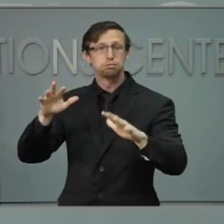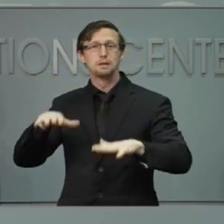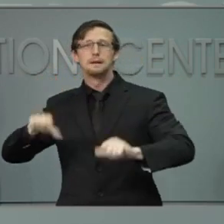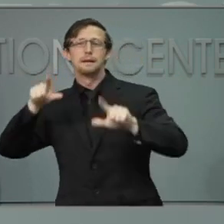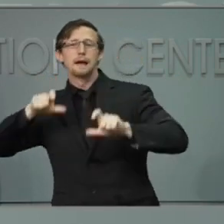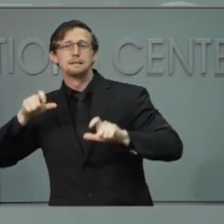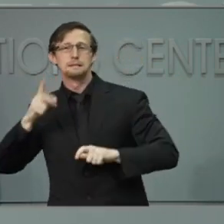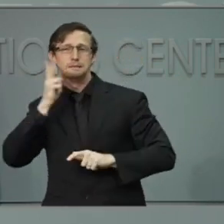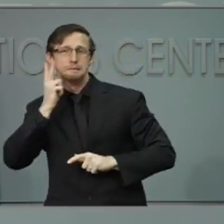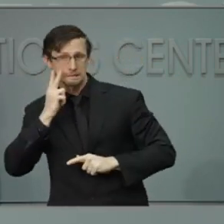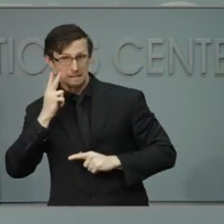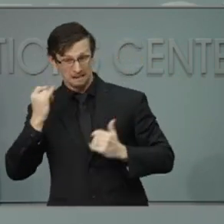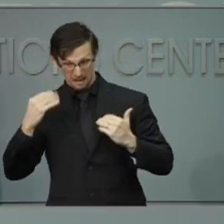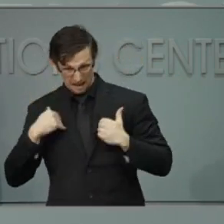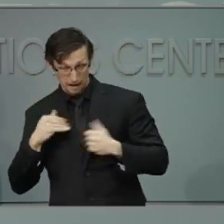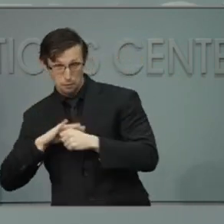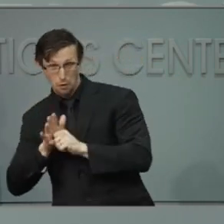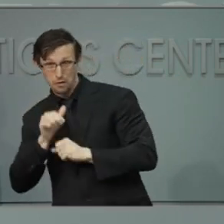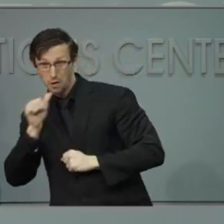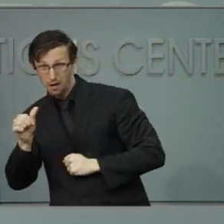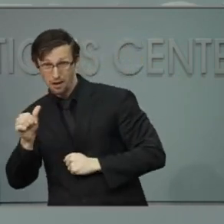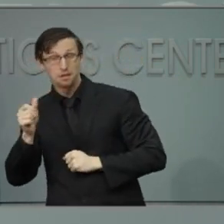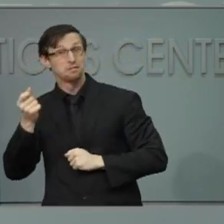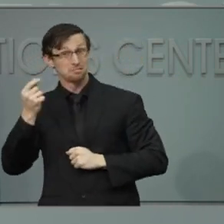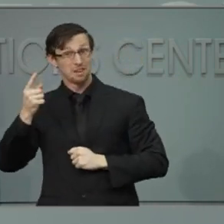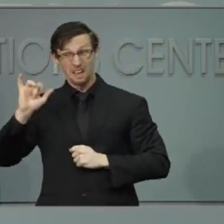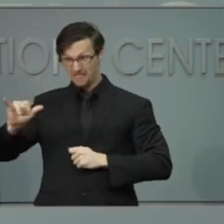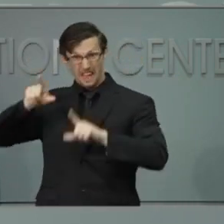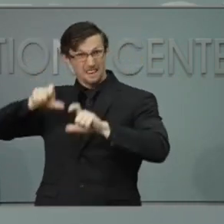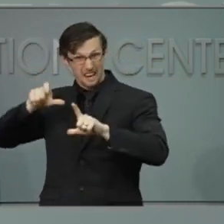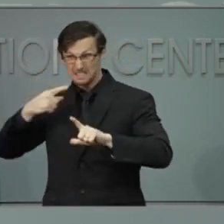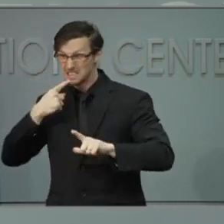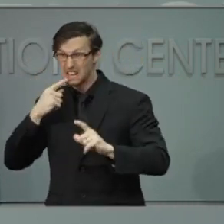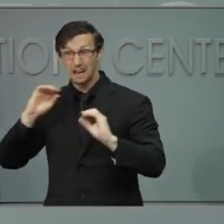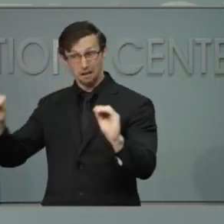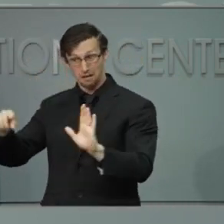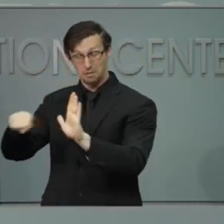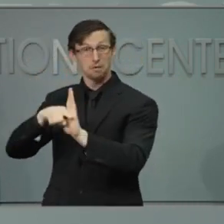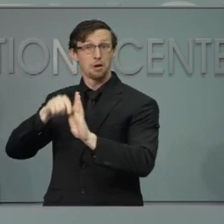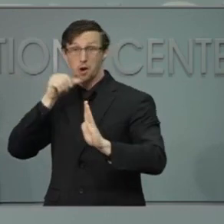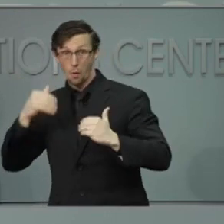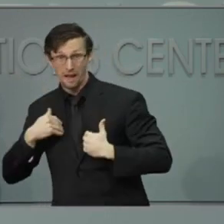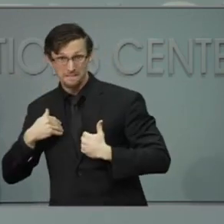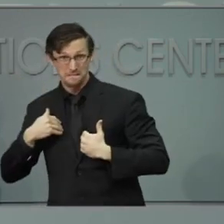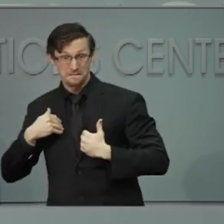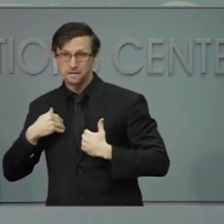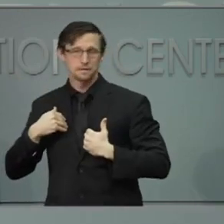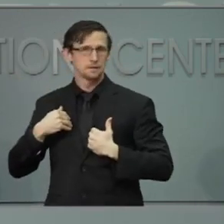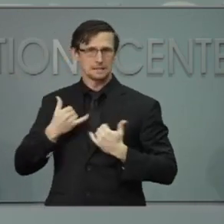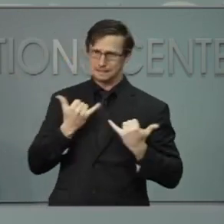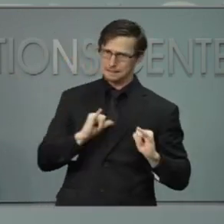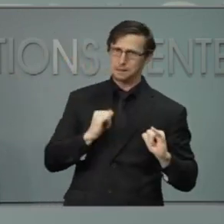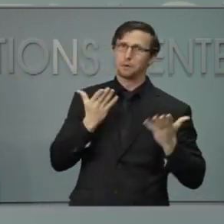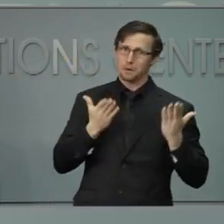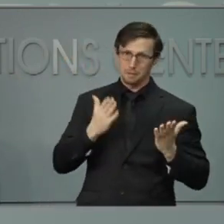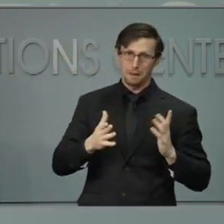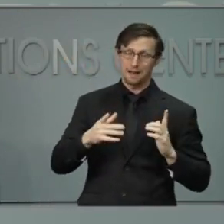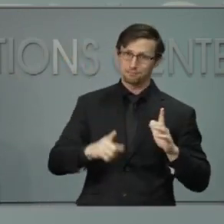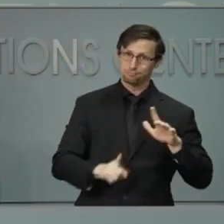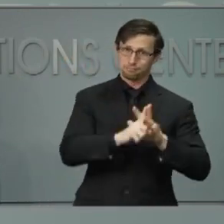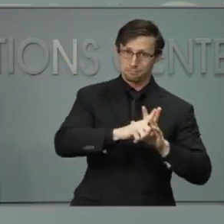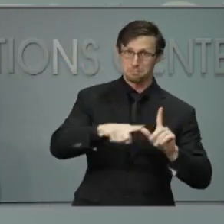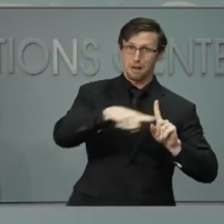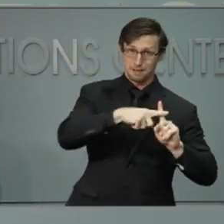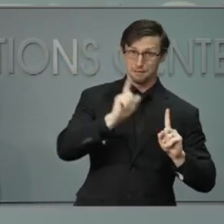might have COVID at that moment, but you don't yet have symptoms. If you tested positive, stay home. If you